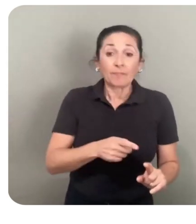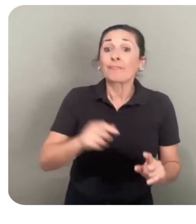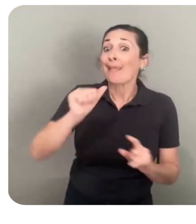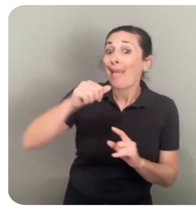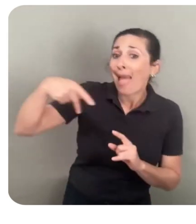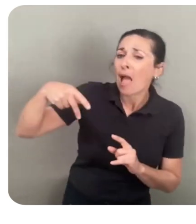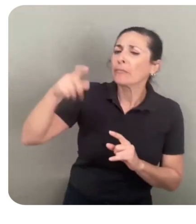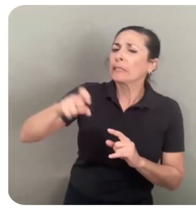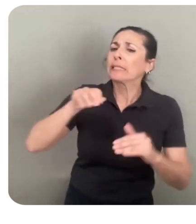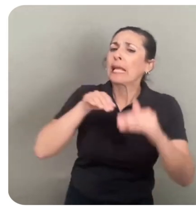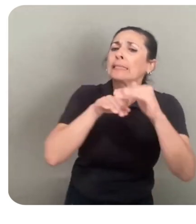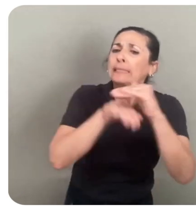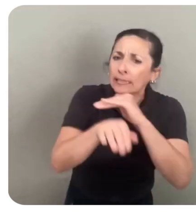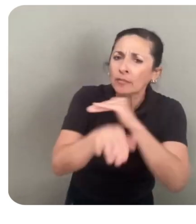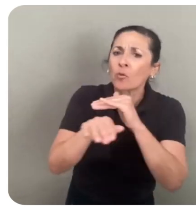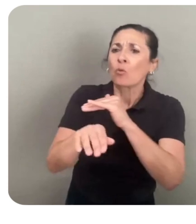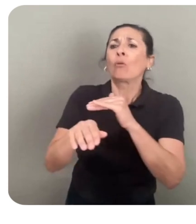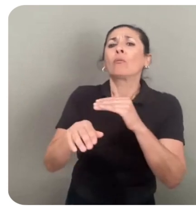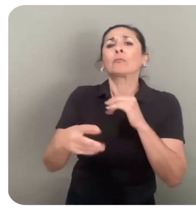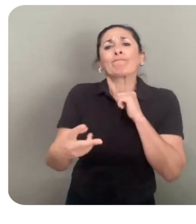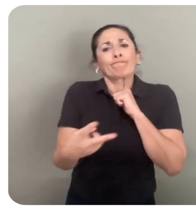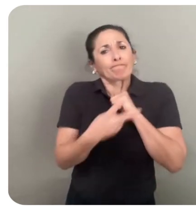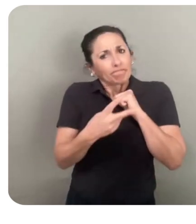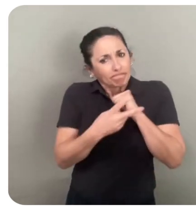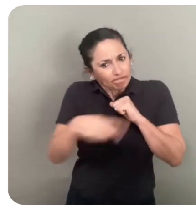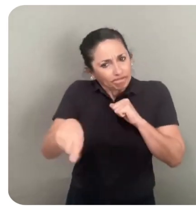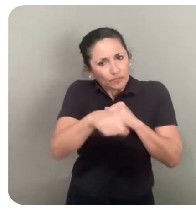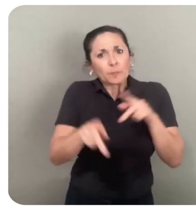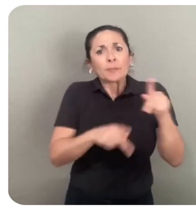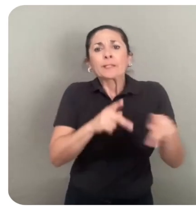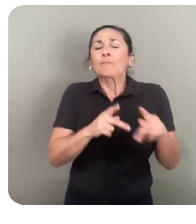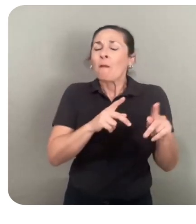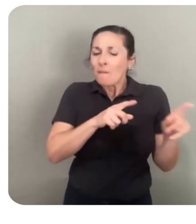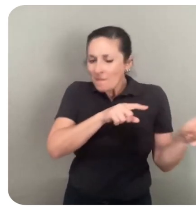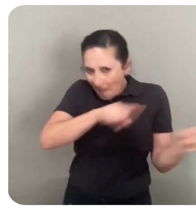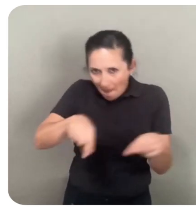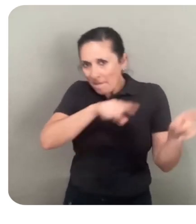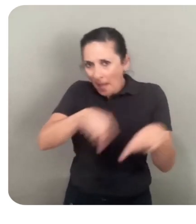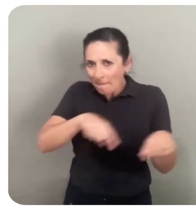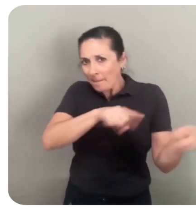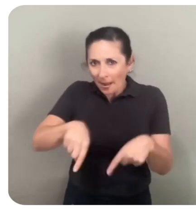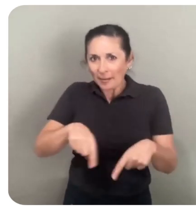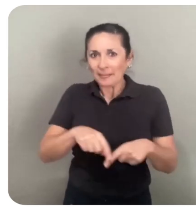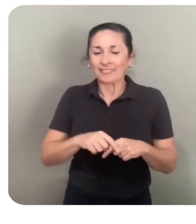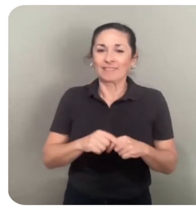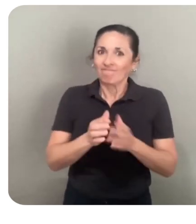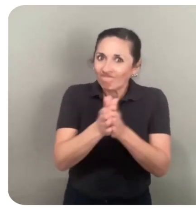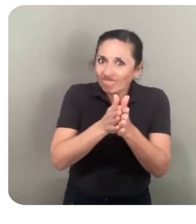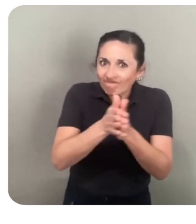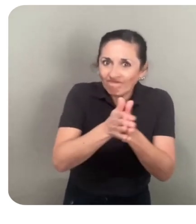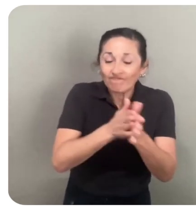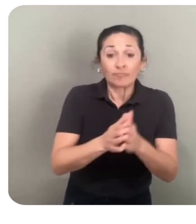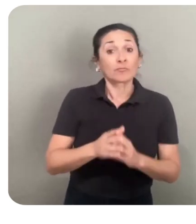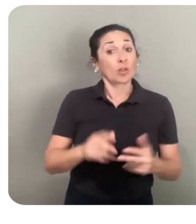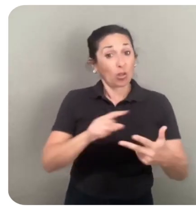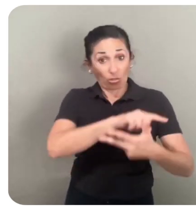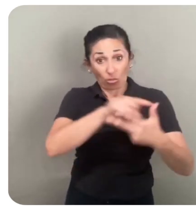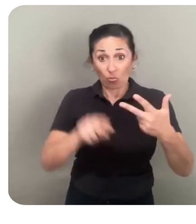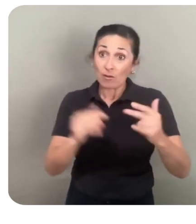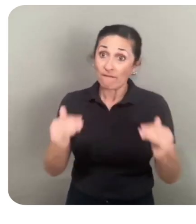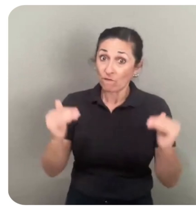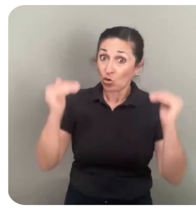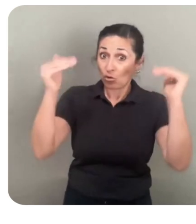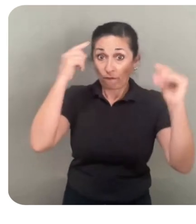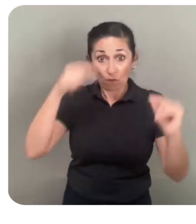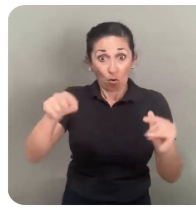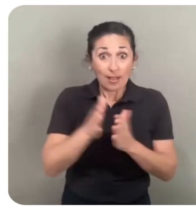to be as accessible as possible to retain these people and keep them coming back. The three verticals for enthusiasts are